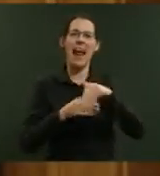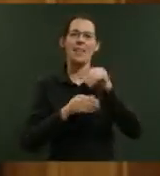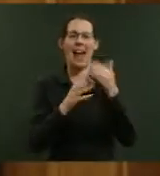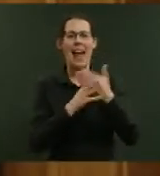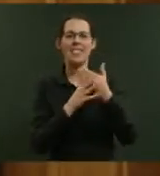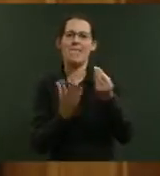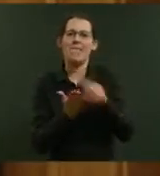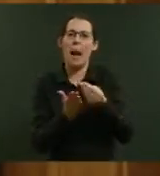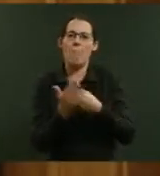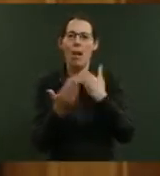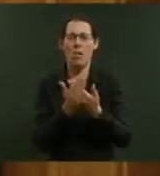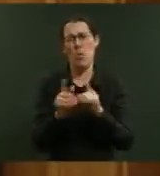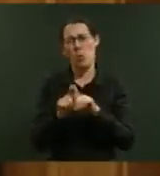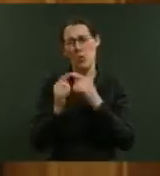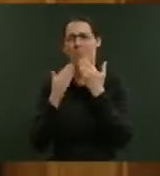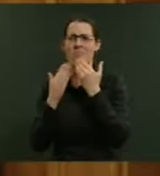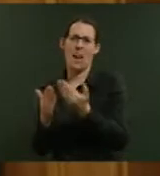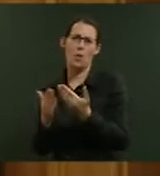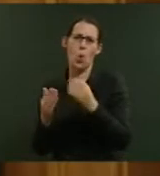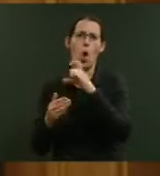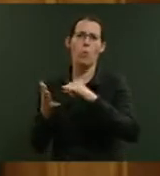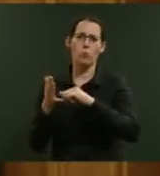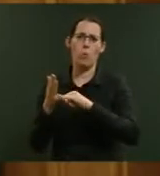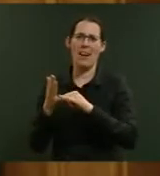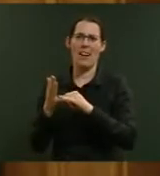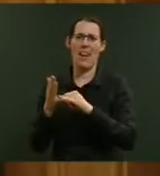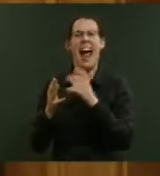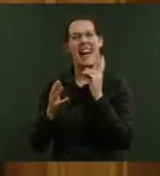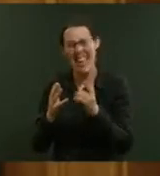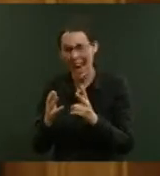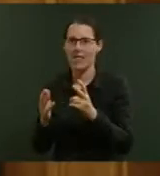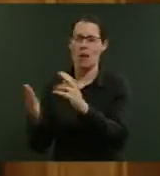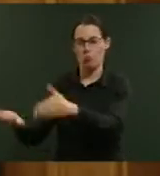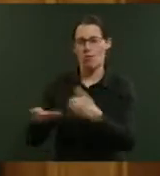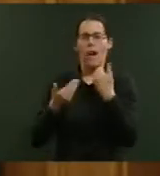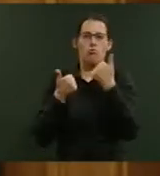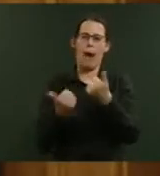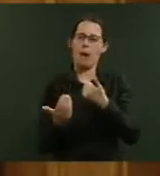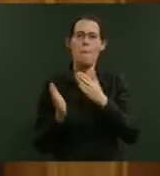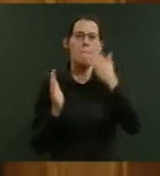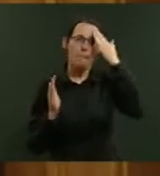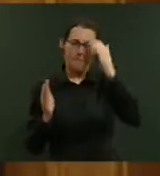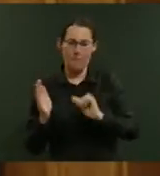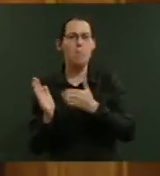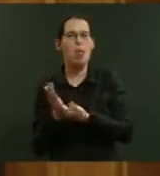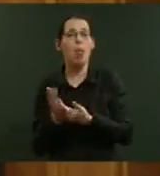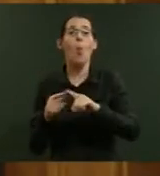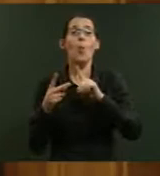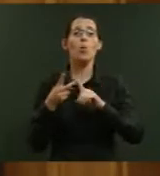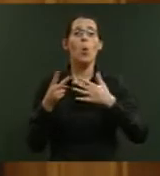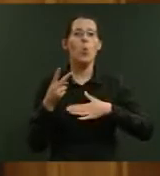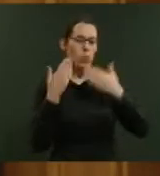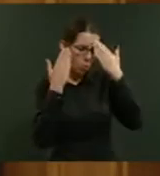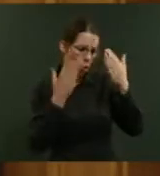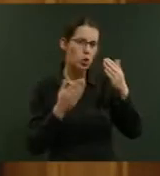bringing yet another great member's bill to this House. I'd also like to acknowledge Mojo Mathers here today